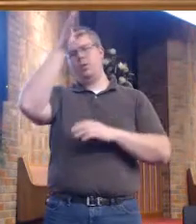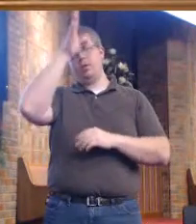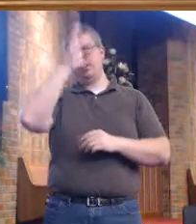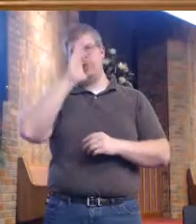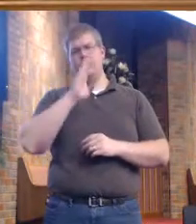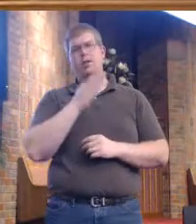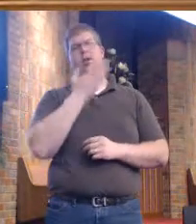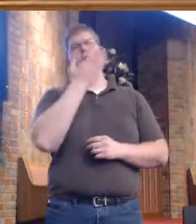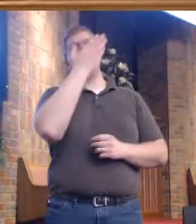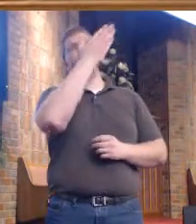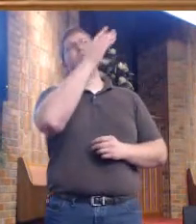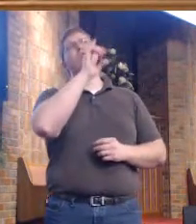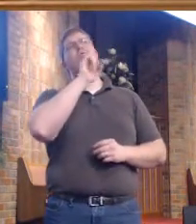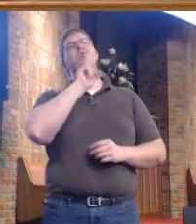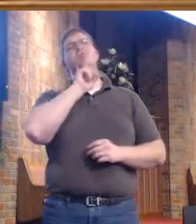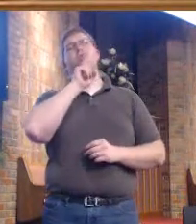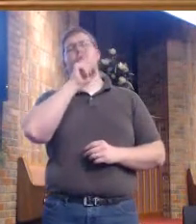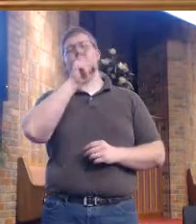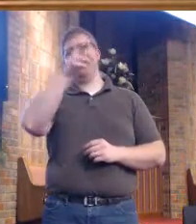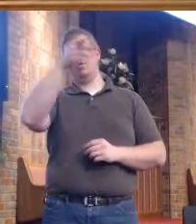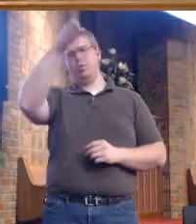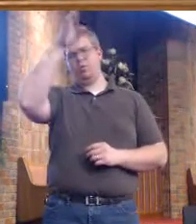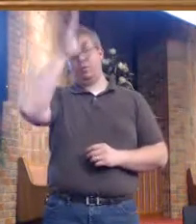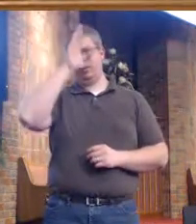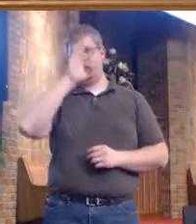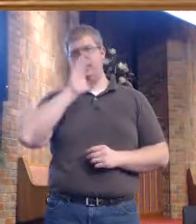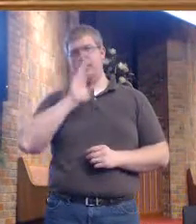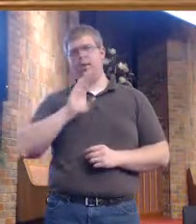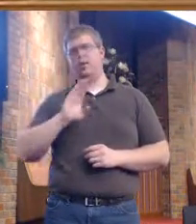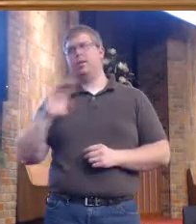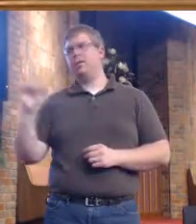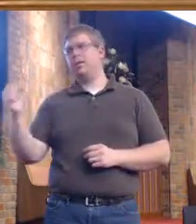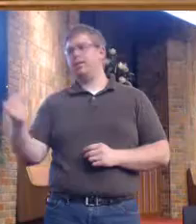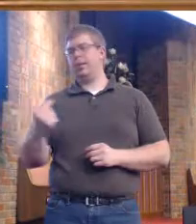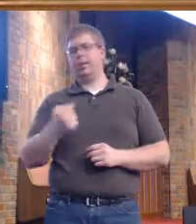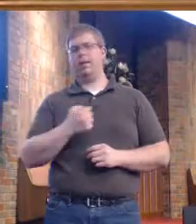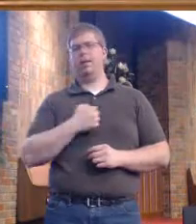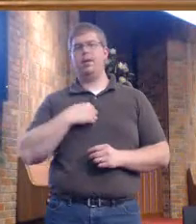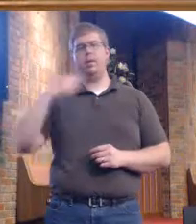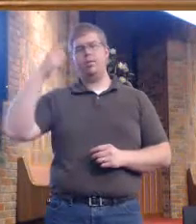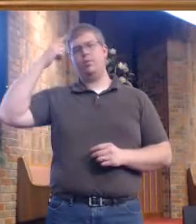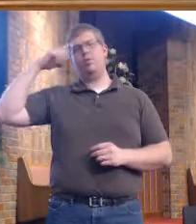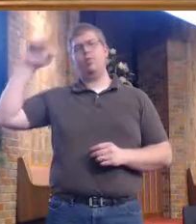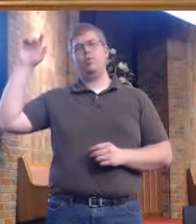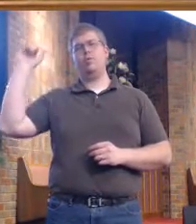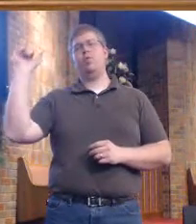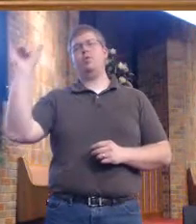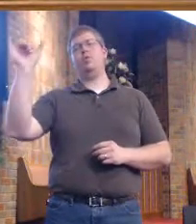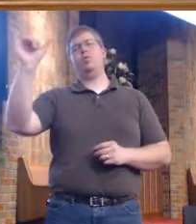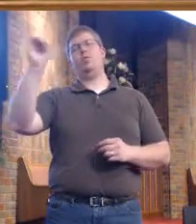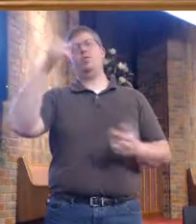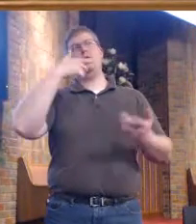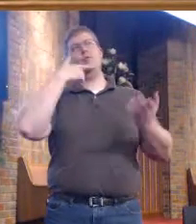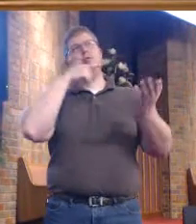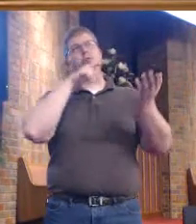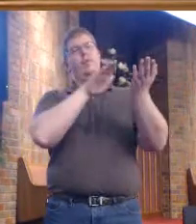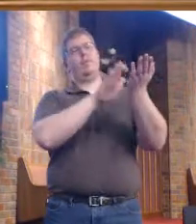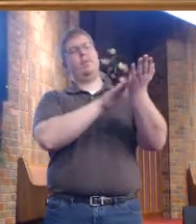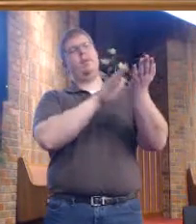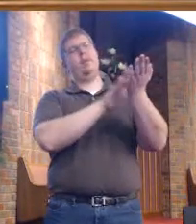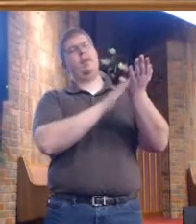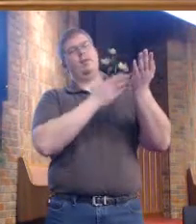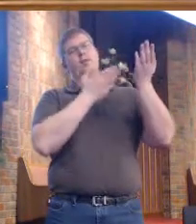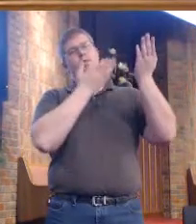you are my God. And I will ever praise you.